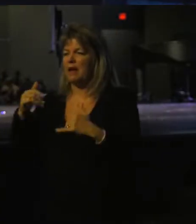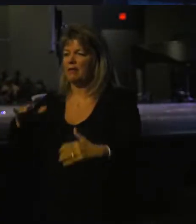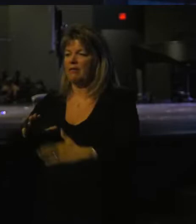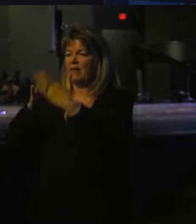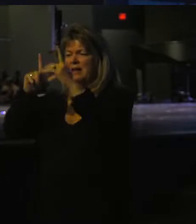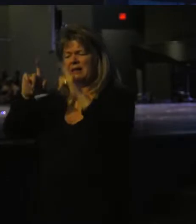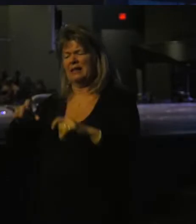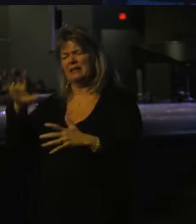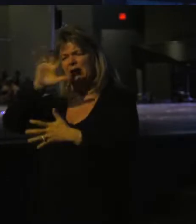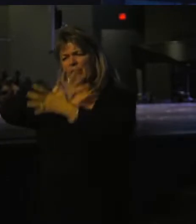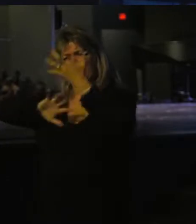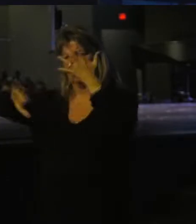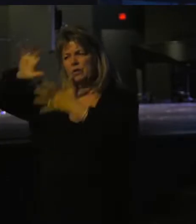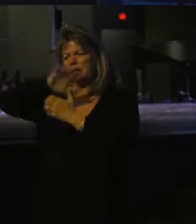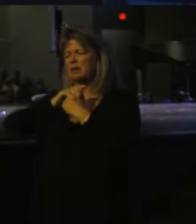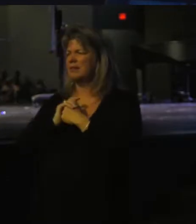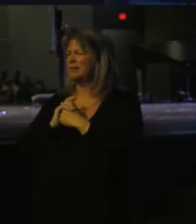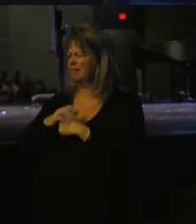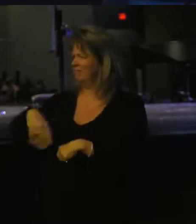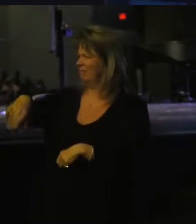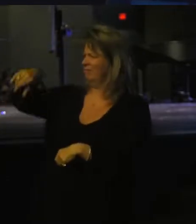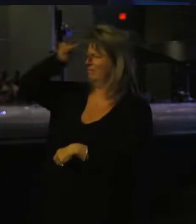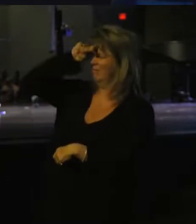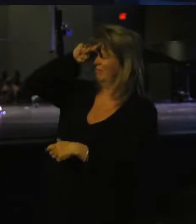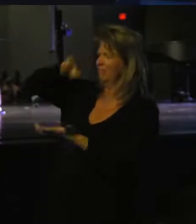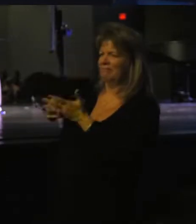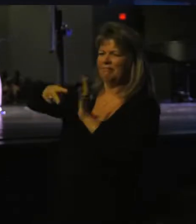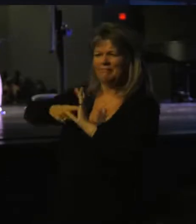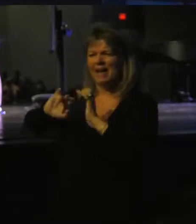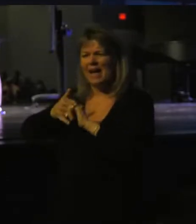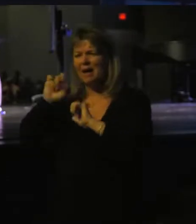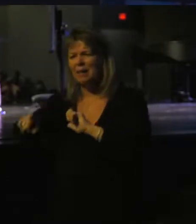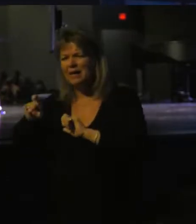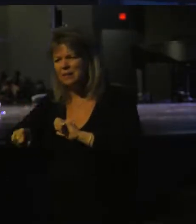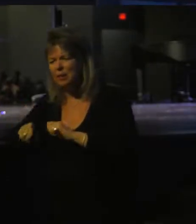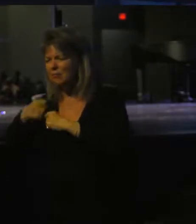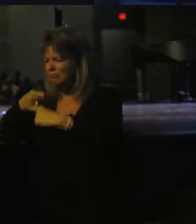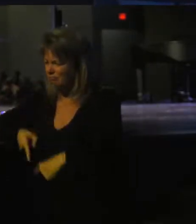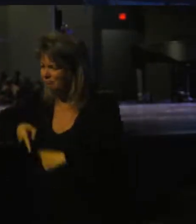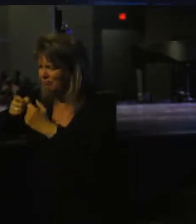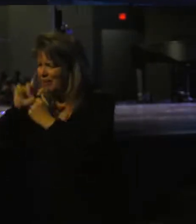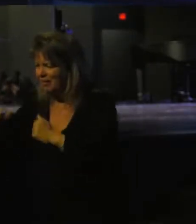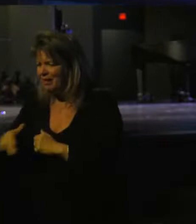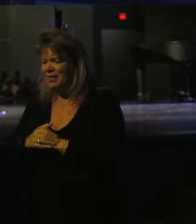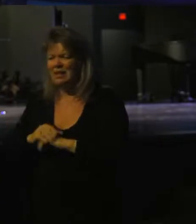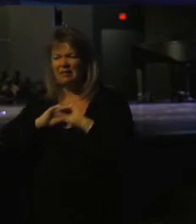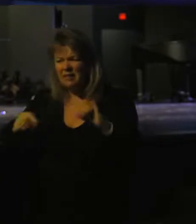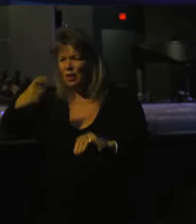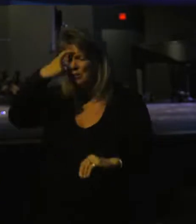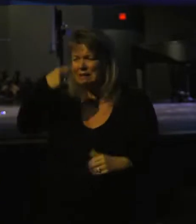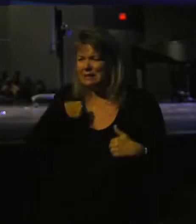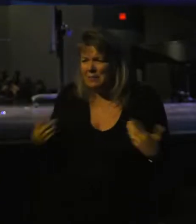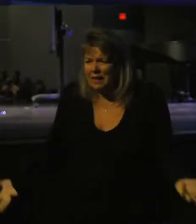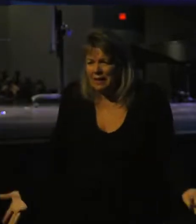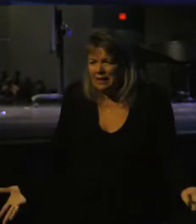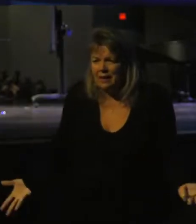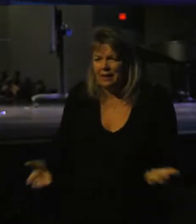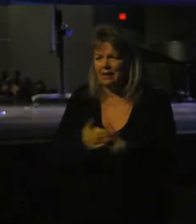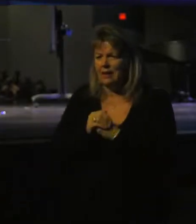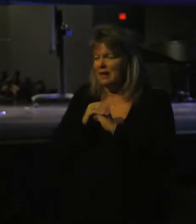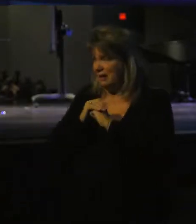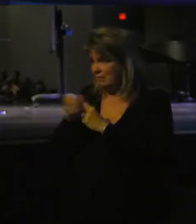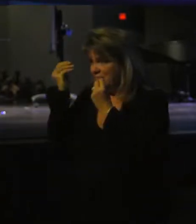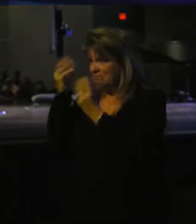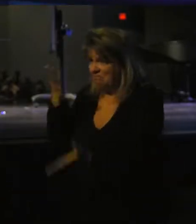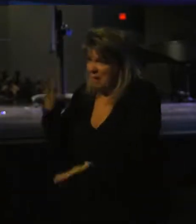that is confusing. You're like, what does this even mean? How am I supposed to wrestle with this? This makes no sense to me. Can I